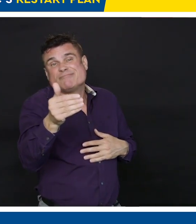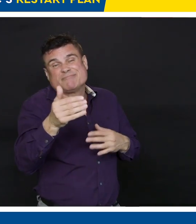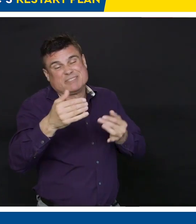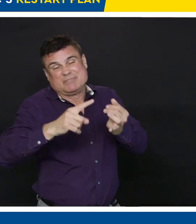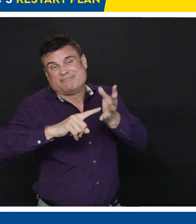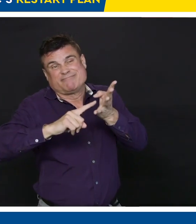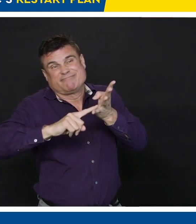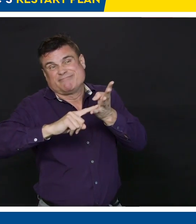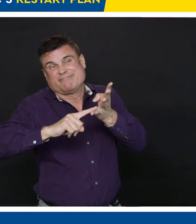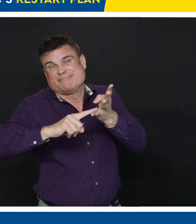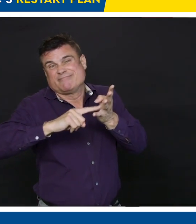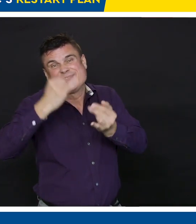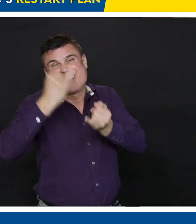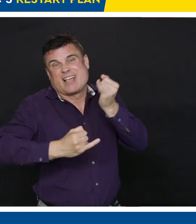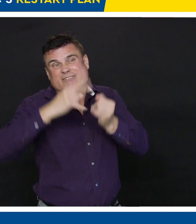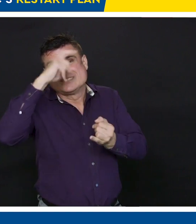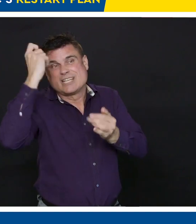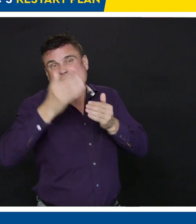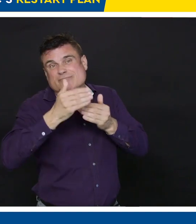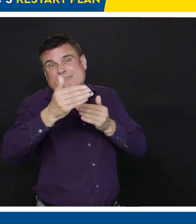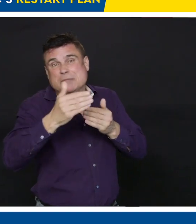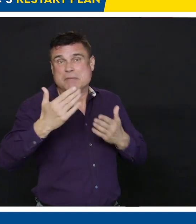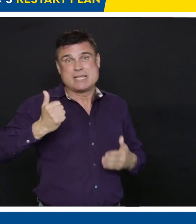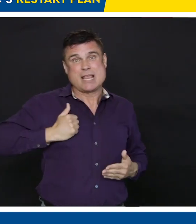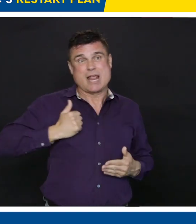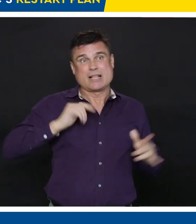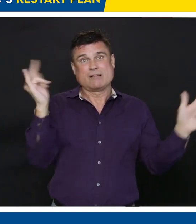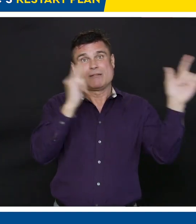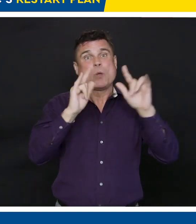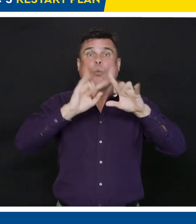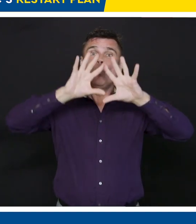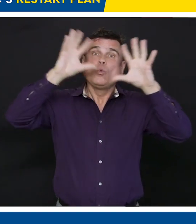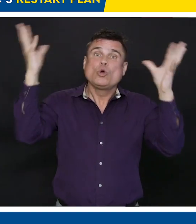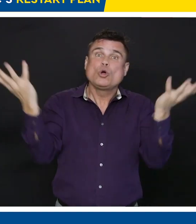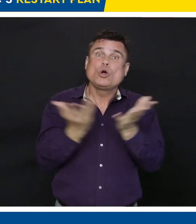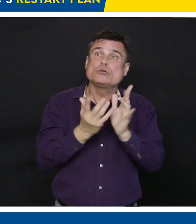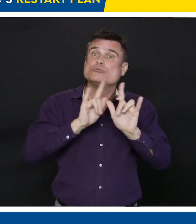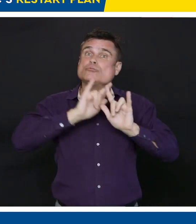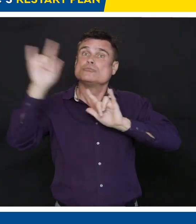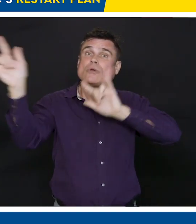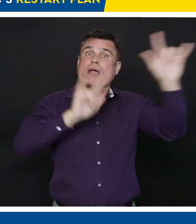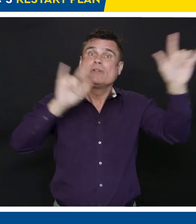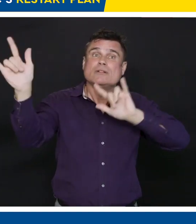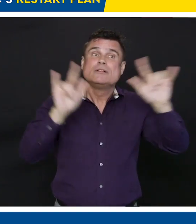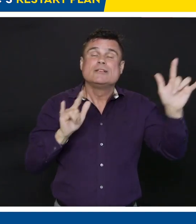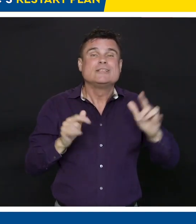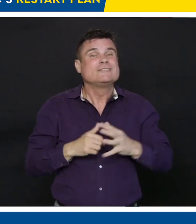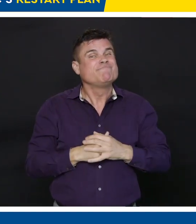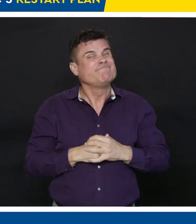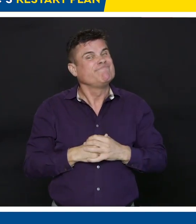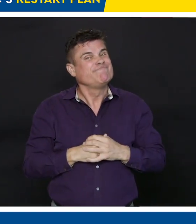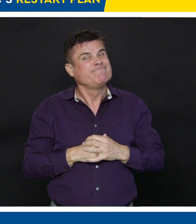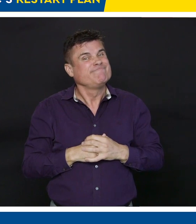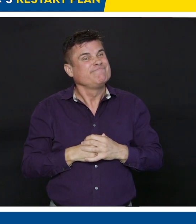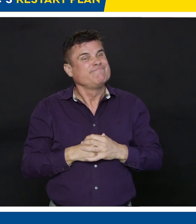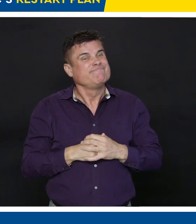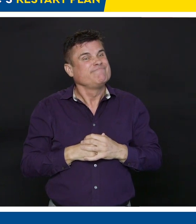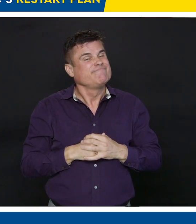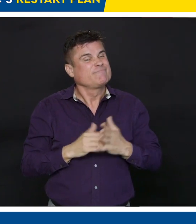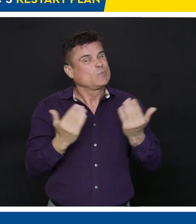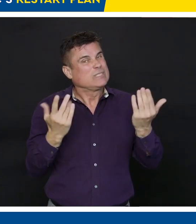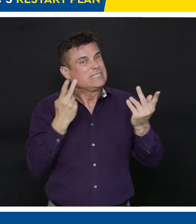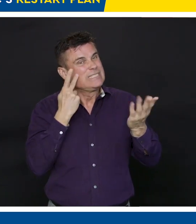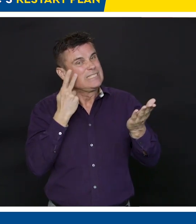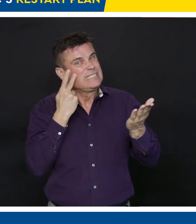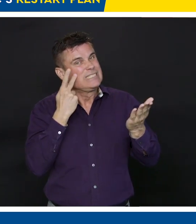the number of flights and the number of people that are prepared to get on them. These are personal choices that people will have to make. We're going to support them